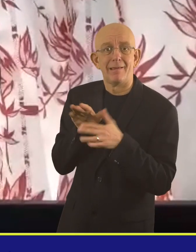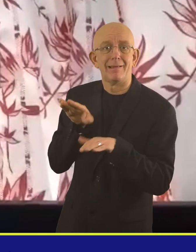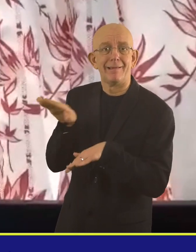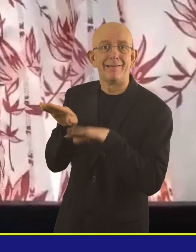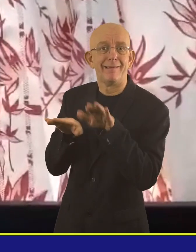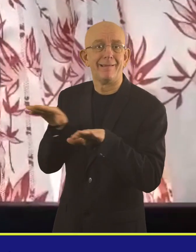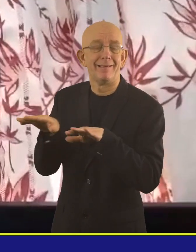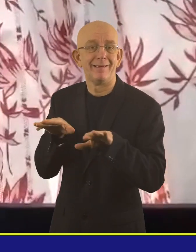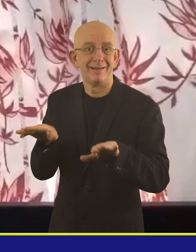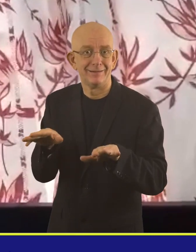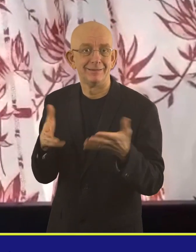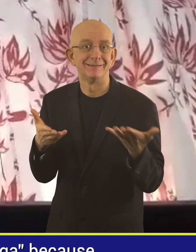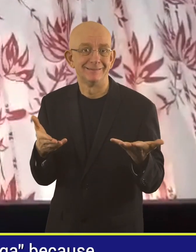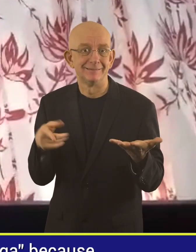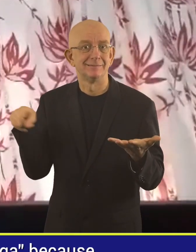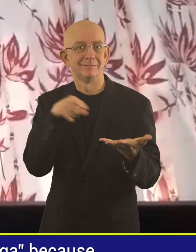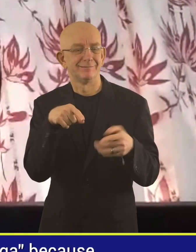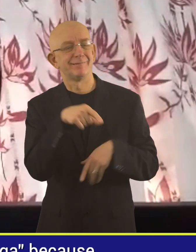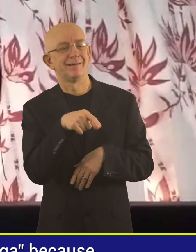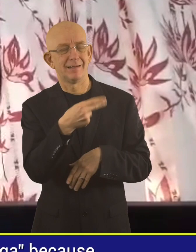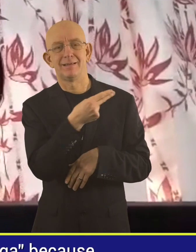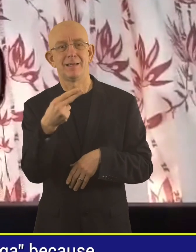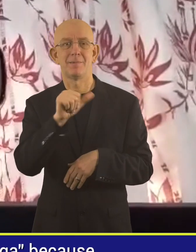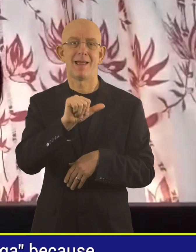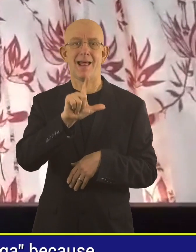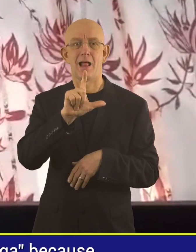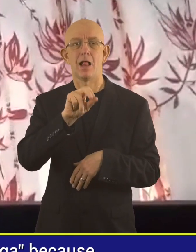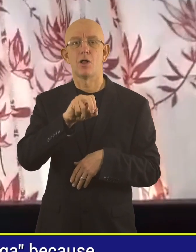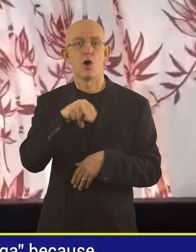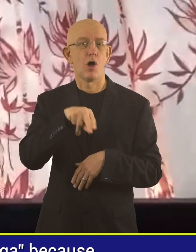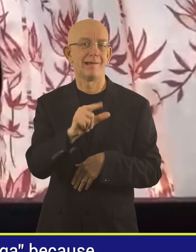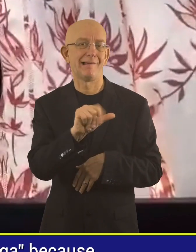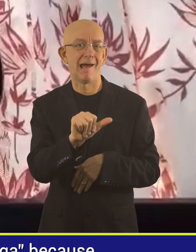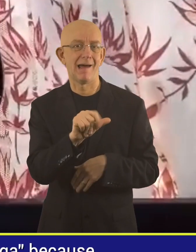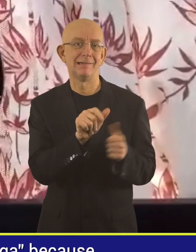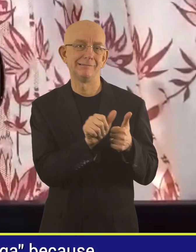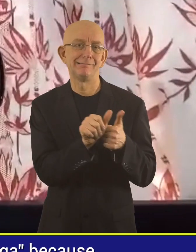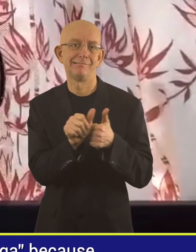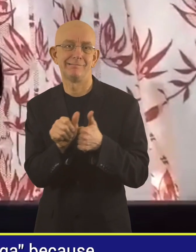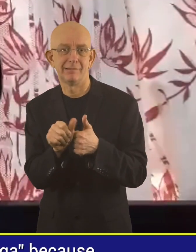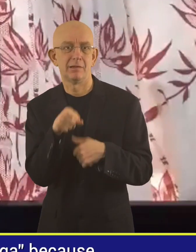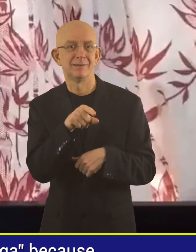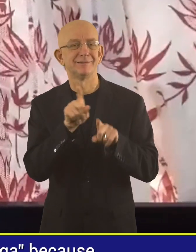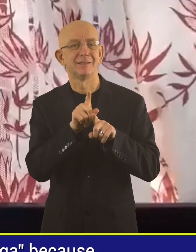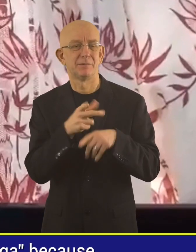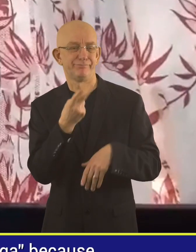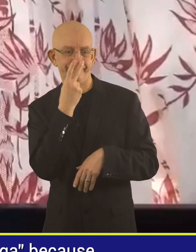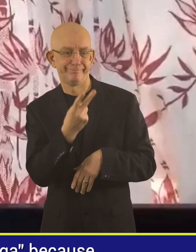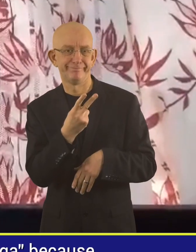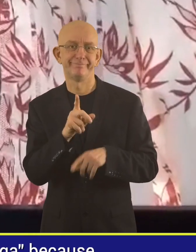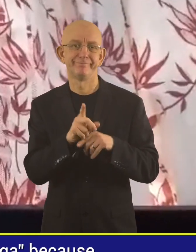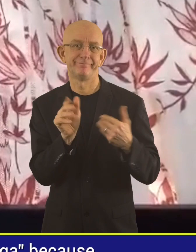their care. That's why they call you Alonga,